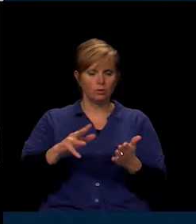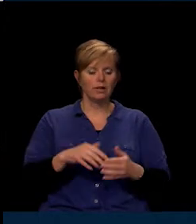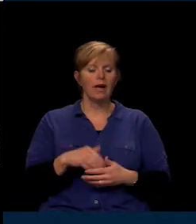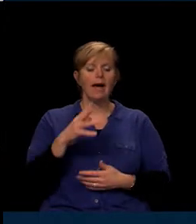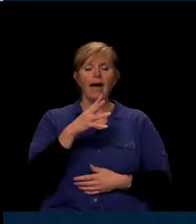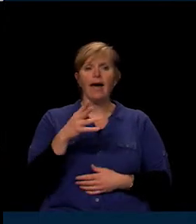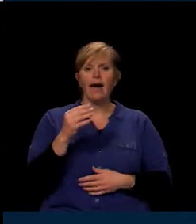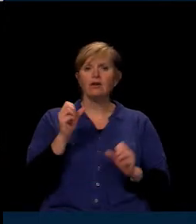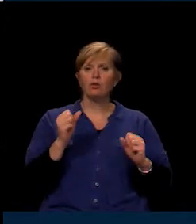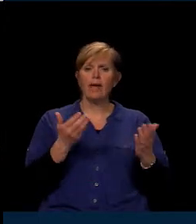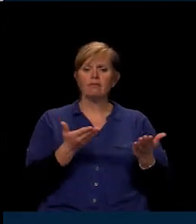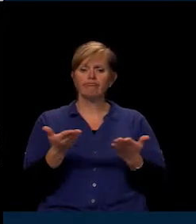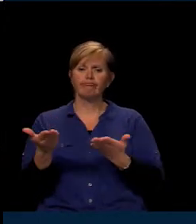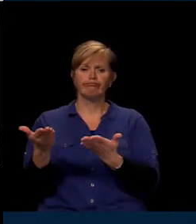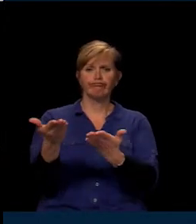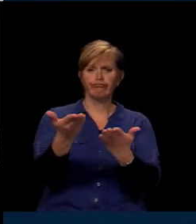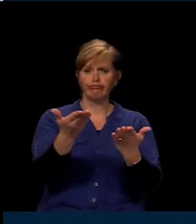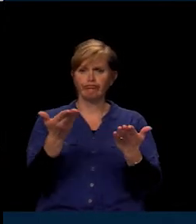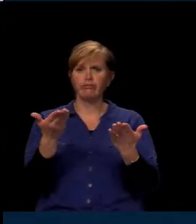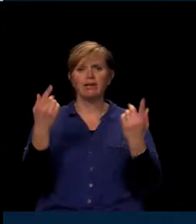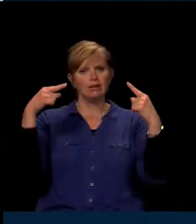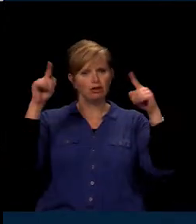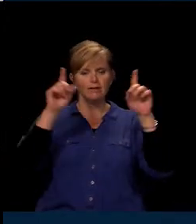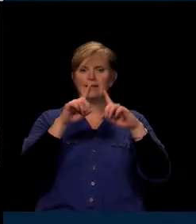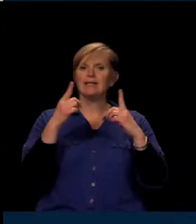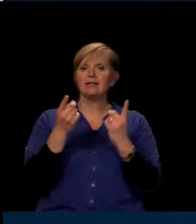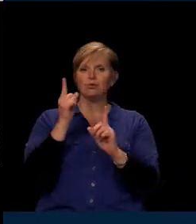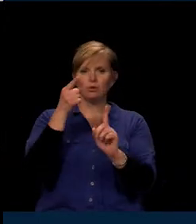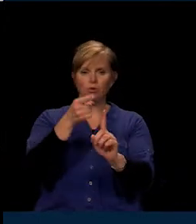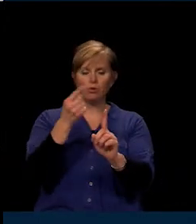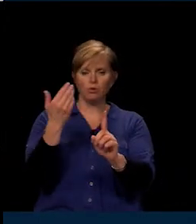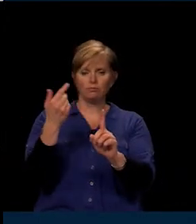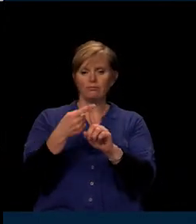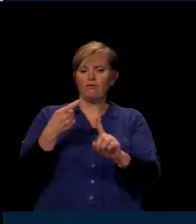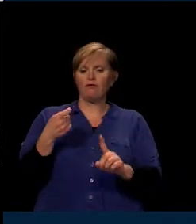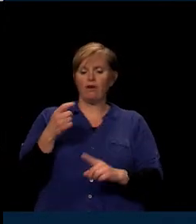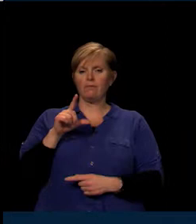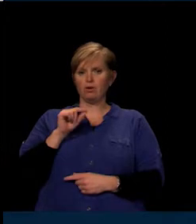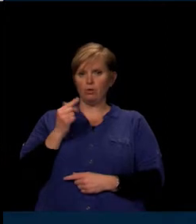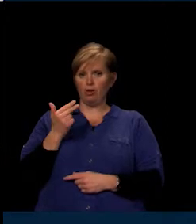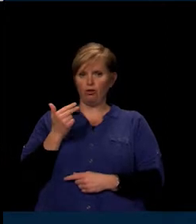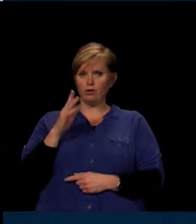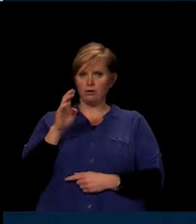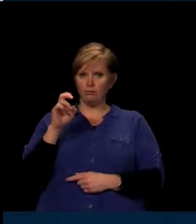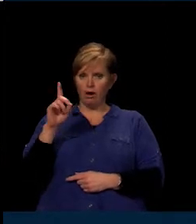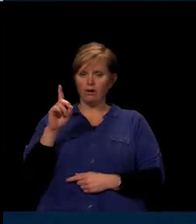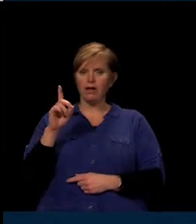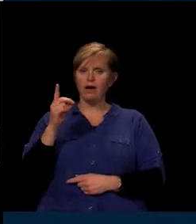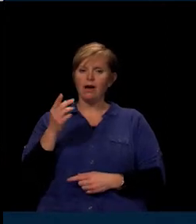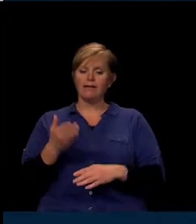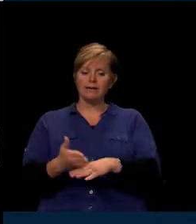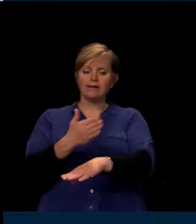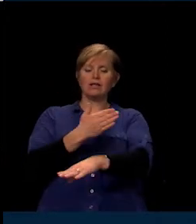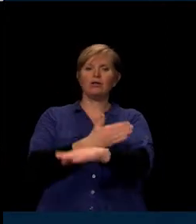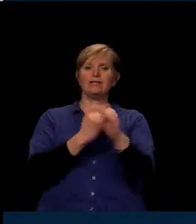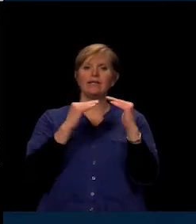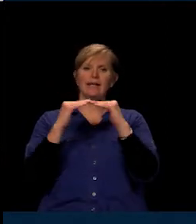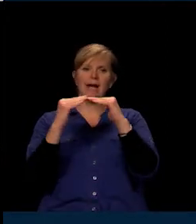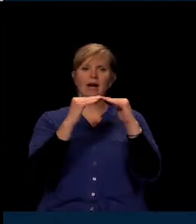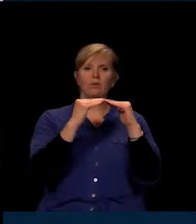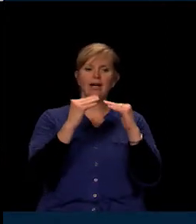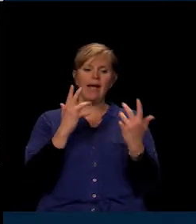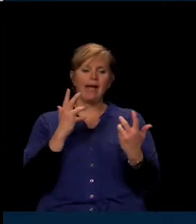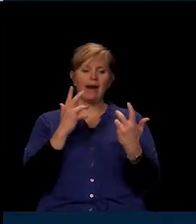achieves the district's goal identified in the 2013 bond of increasing equity and access to technology